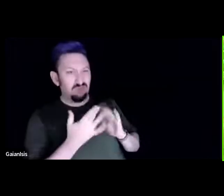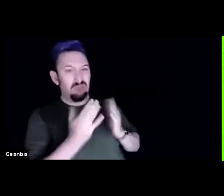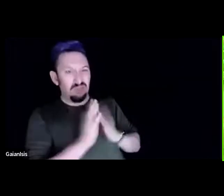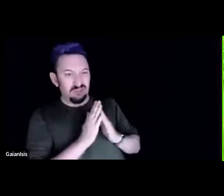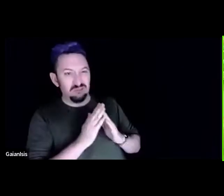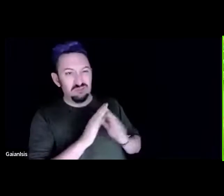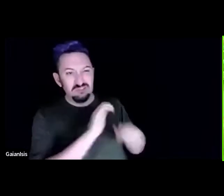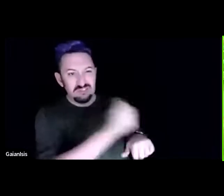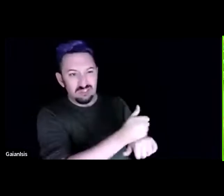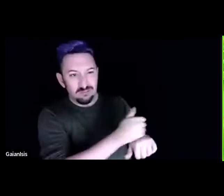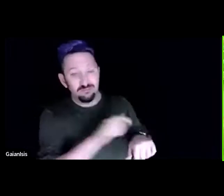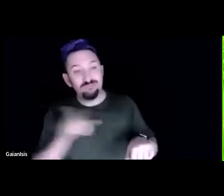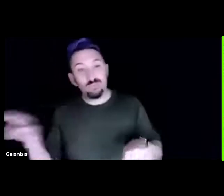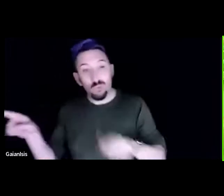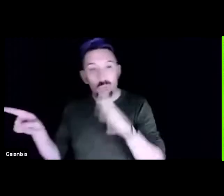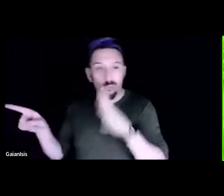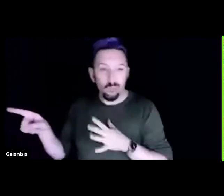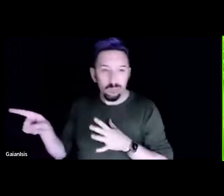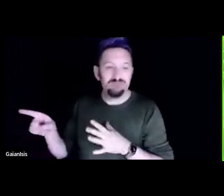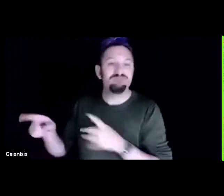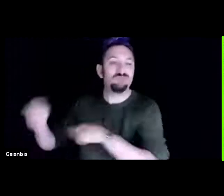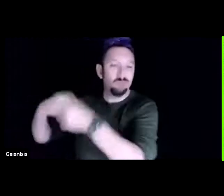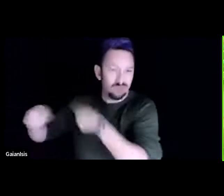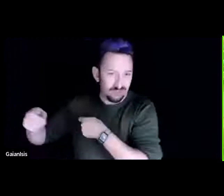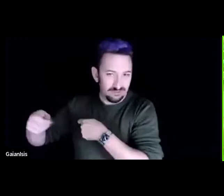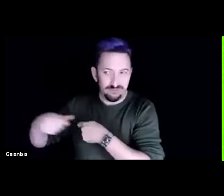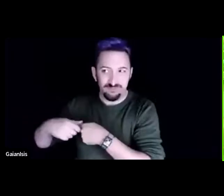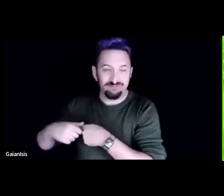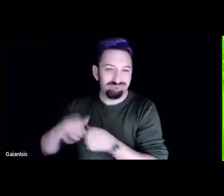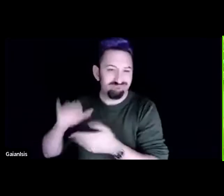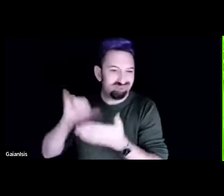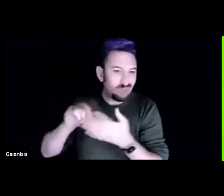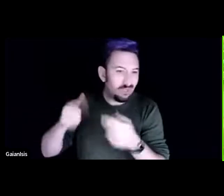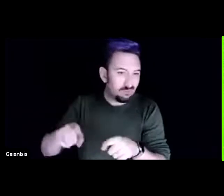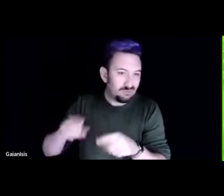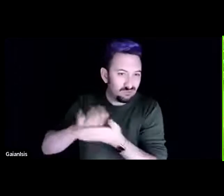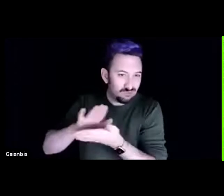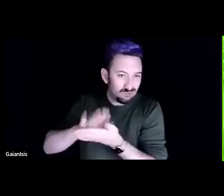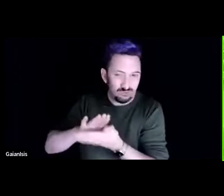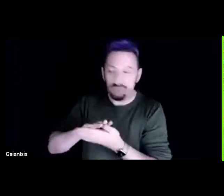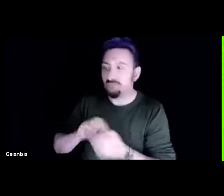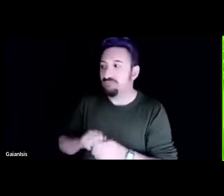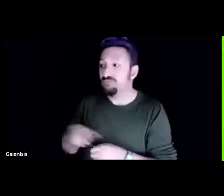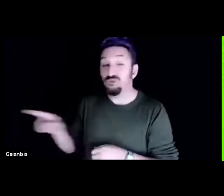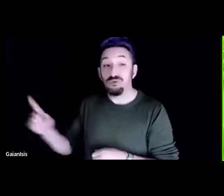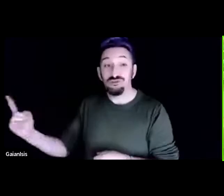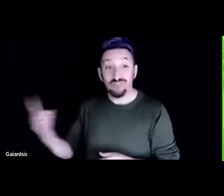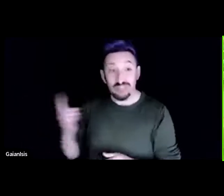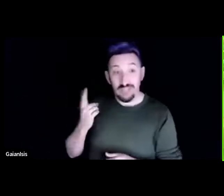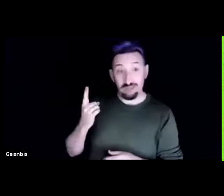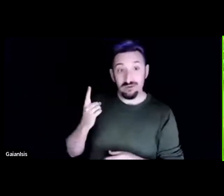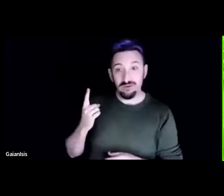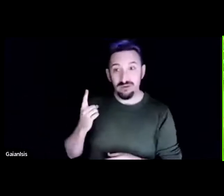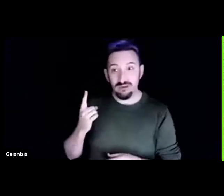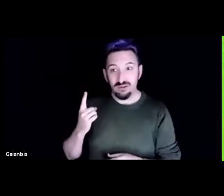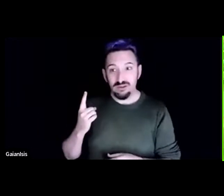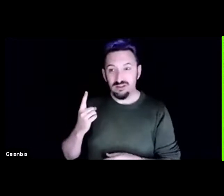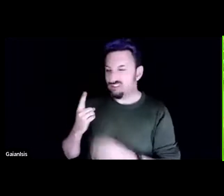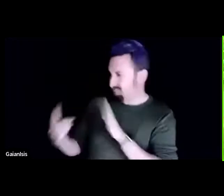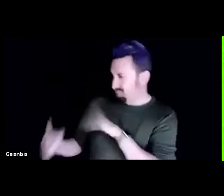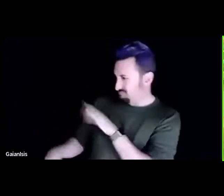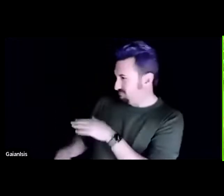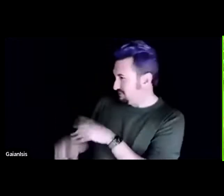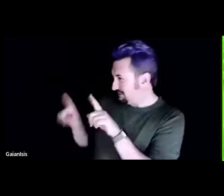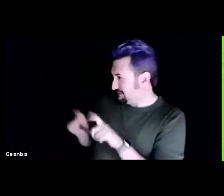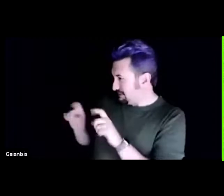thing in school came to me and i was like hey hey did the test scores go up this has been like four years in